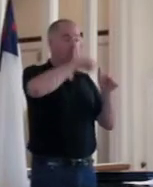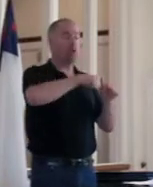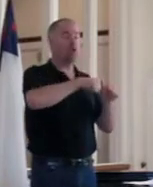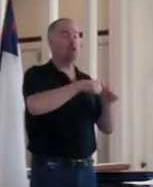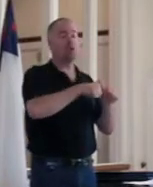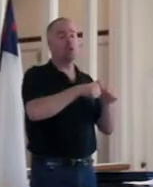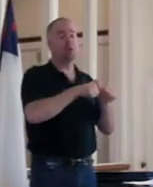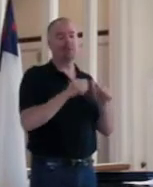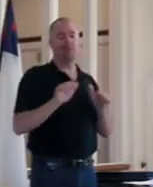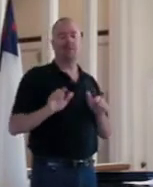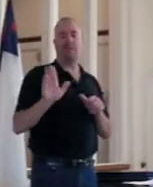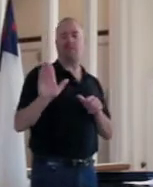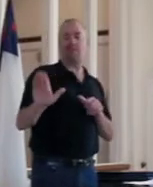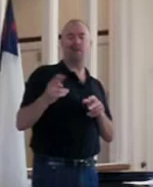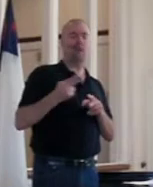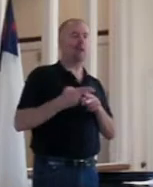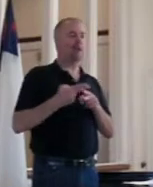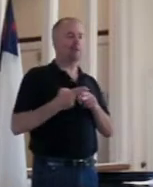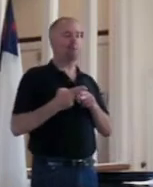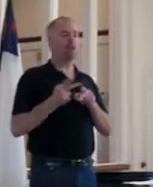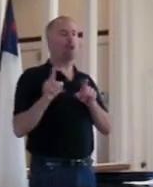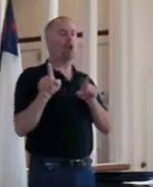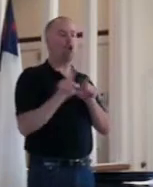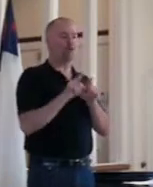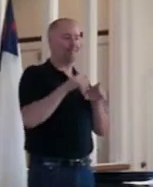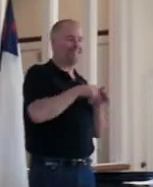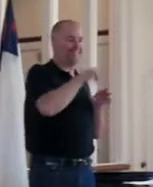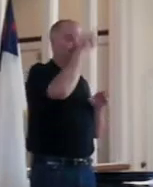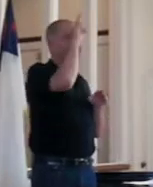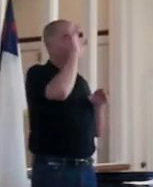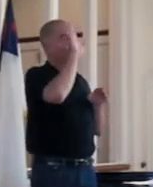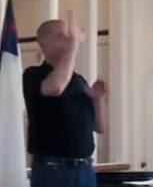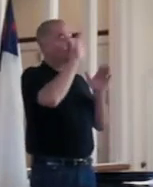their names are also in the book of life.